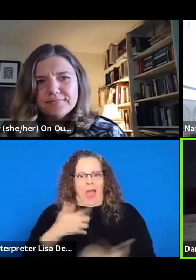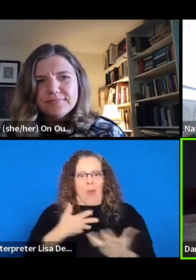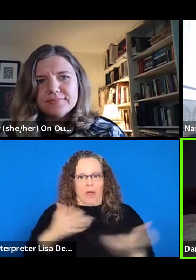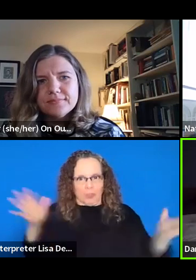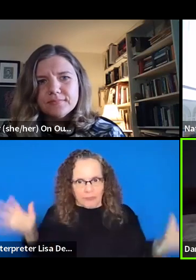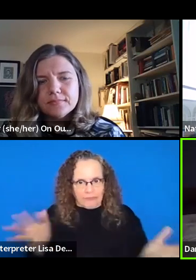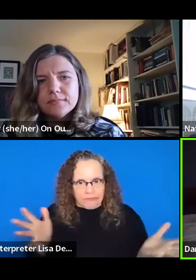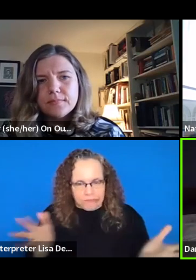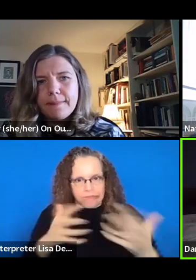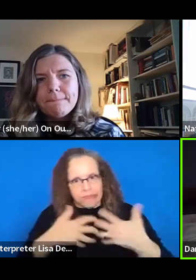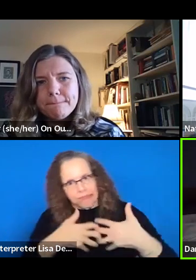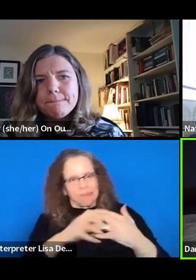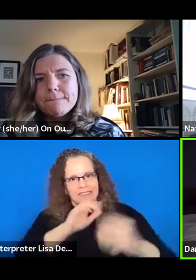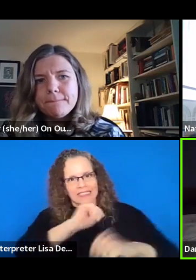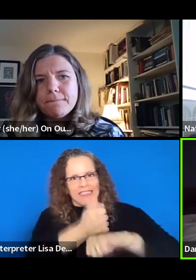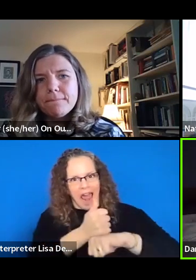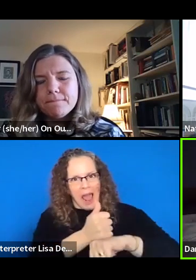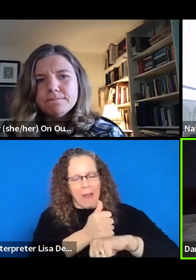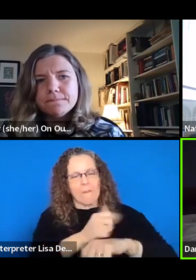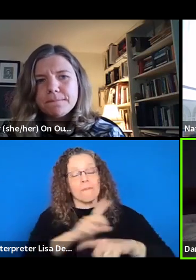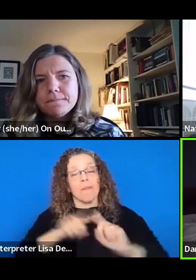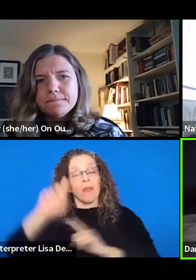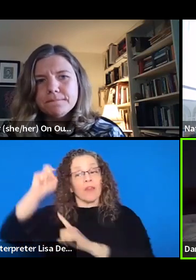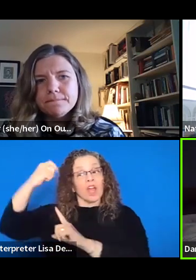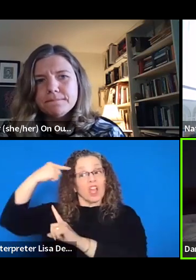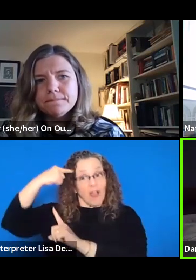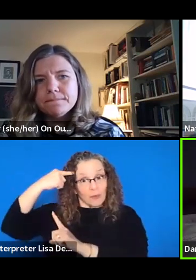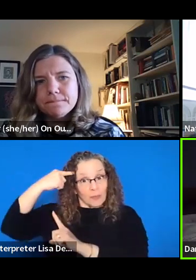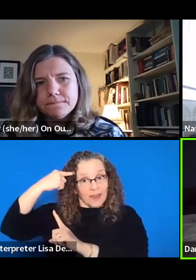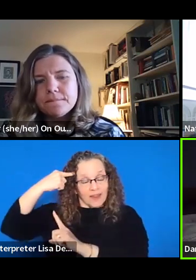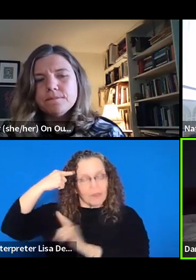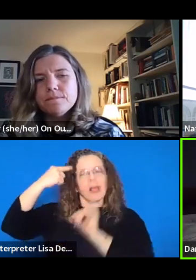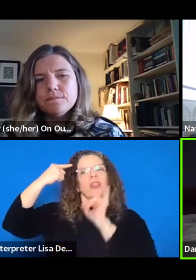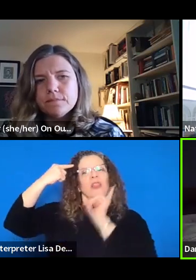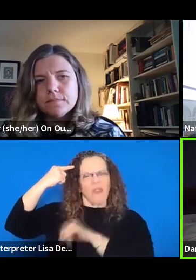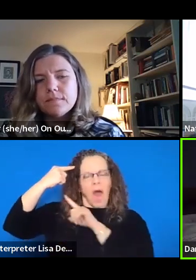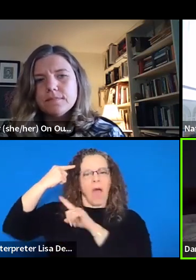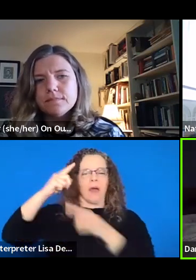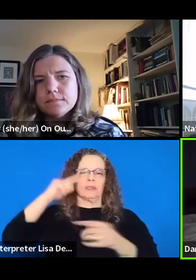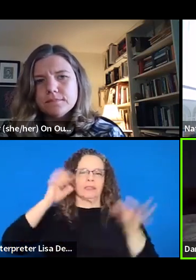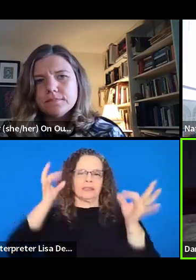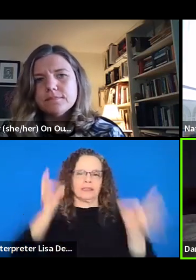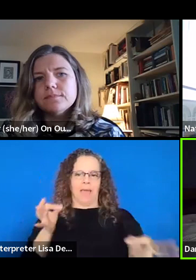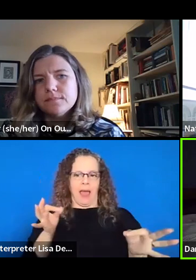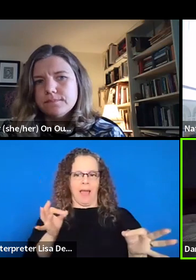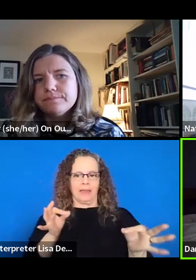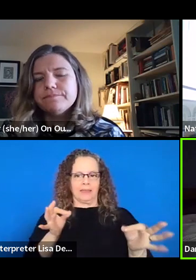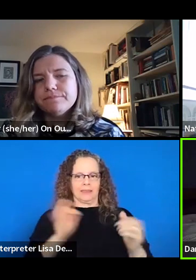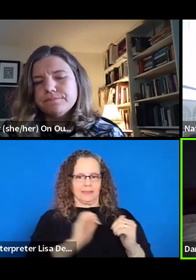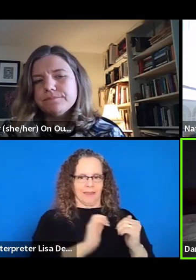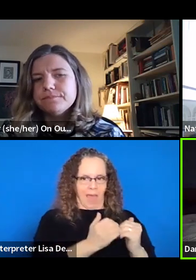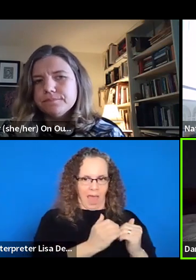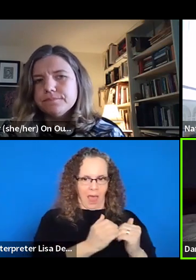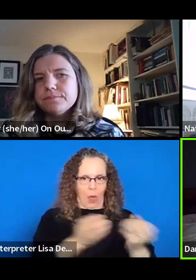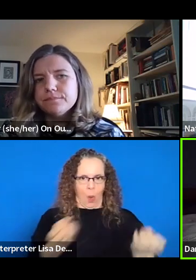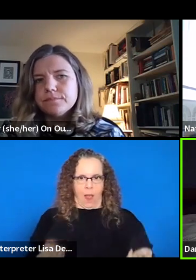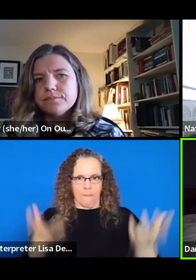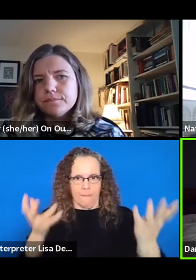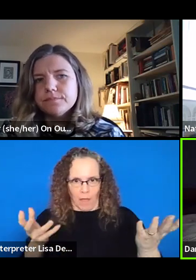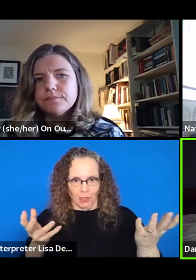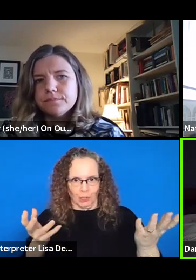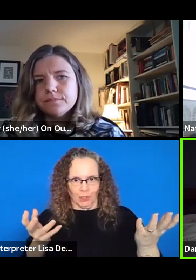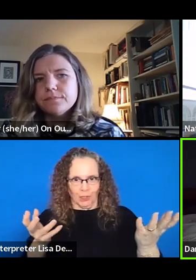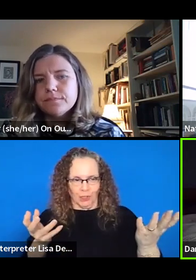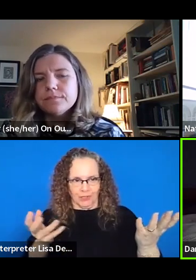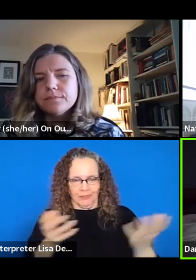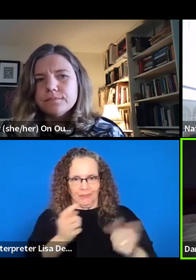Right. But like the government is who is defining how money can move. Right. Funders are the ones defining what, like primarily right for the